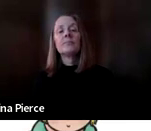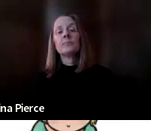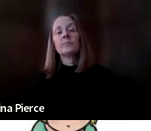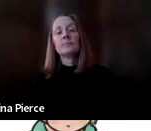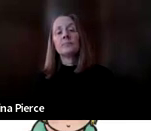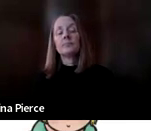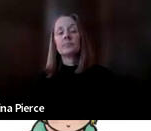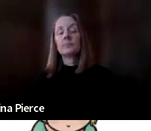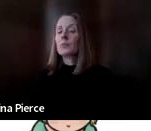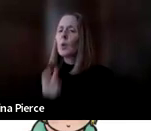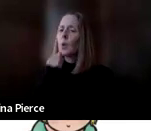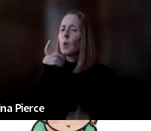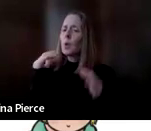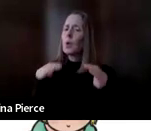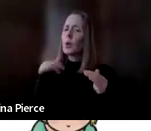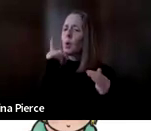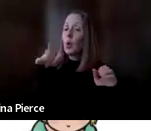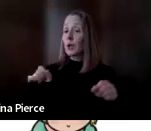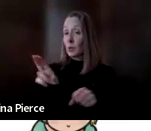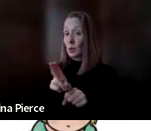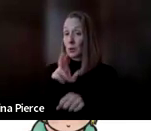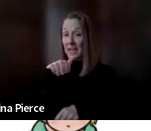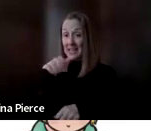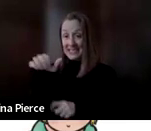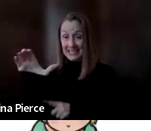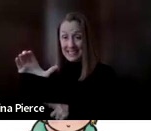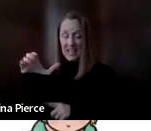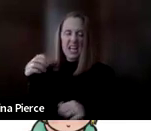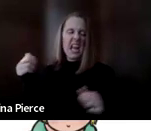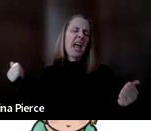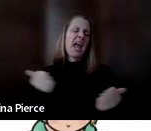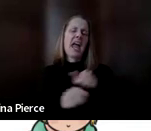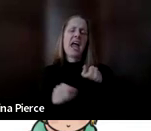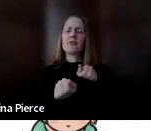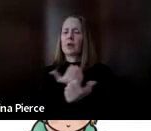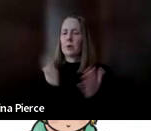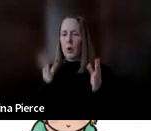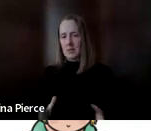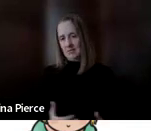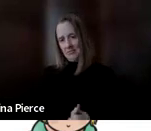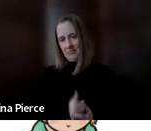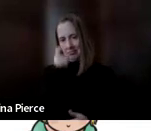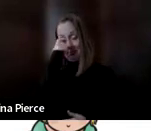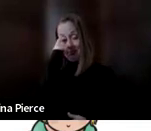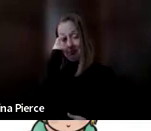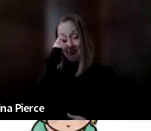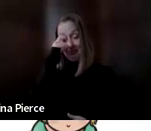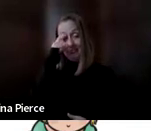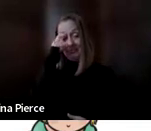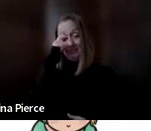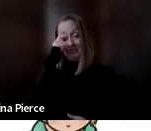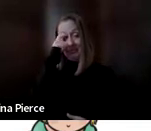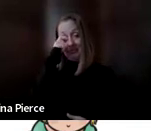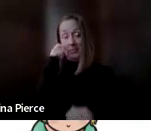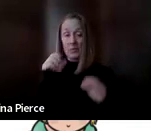Who can use AAC? Everyone. There are no prerequisites or foundational skills required to start using an AAC